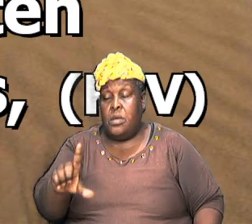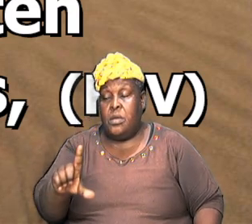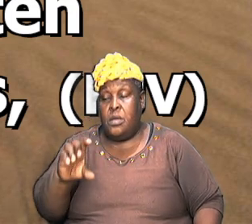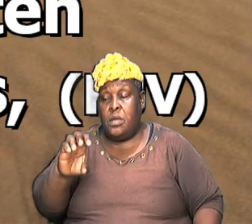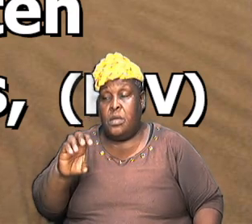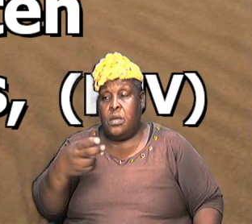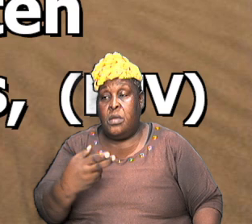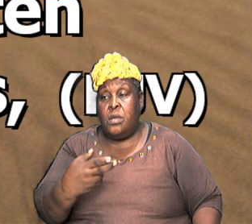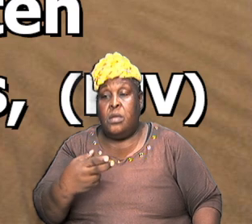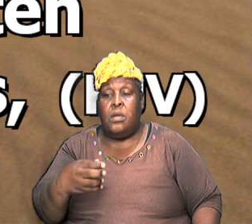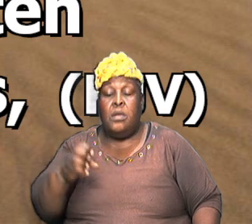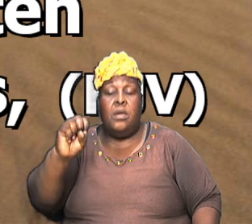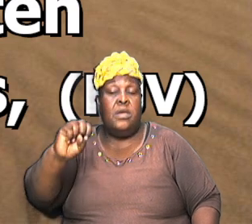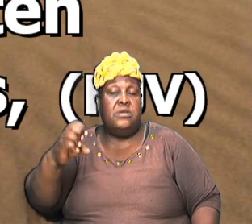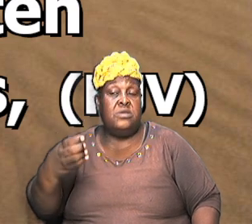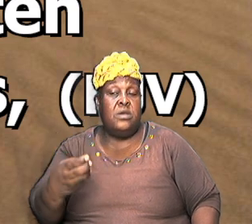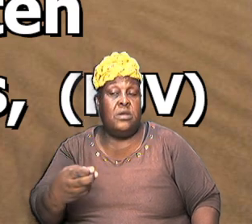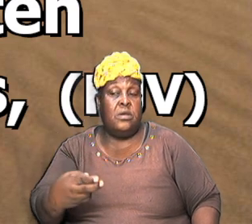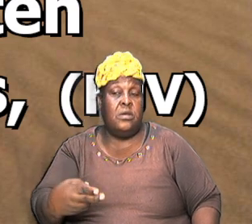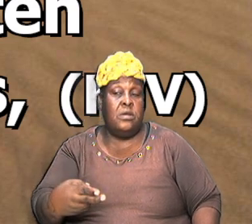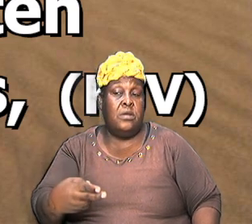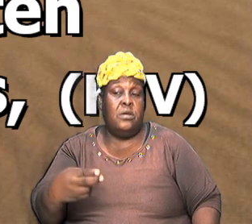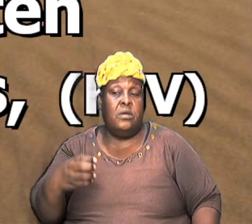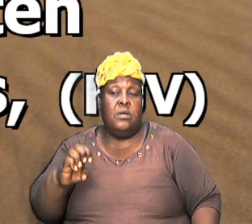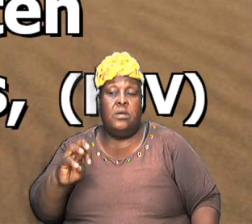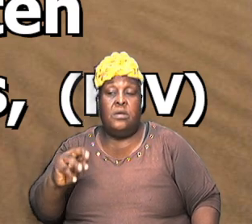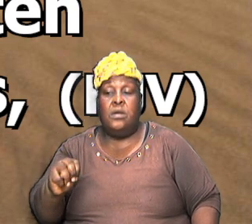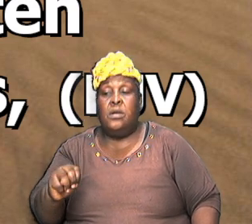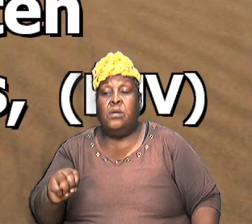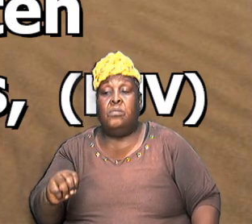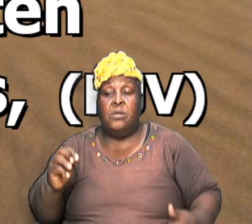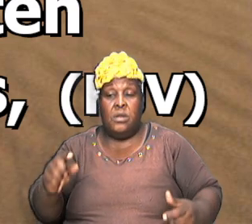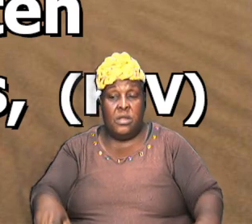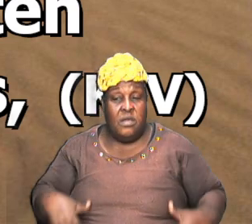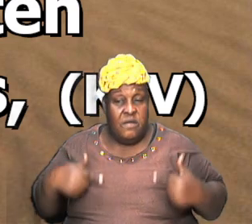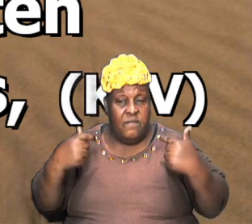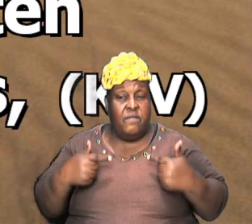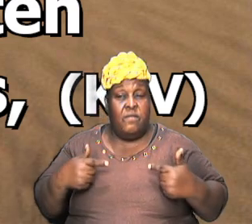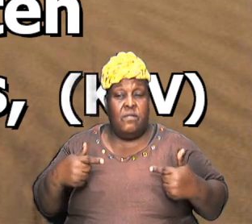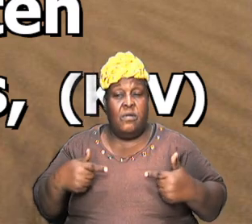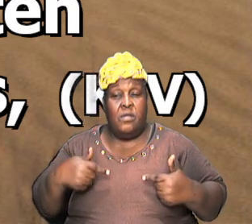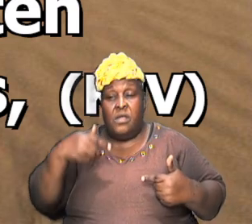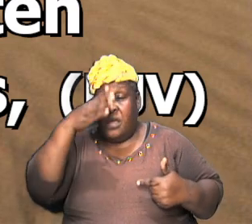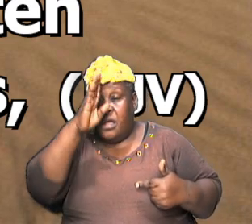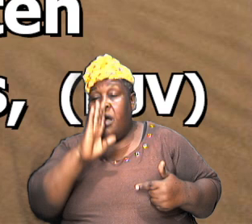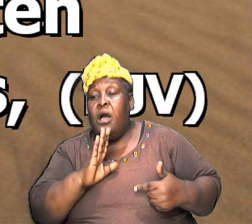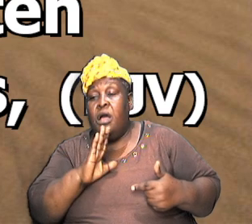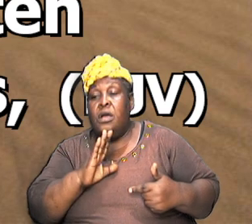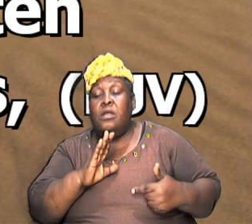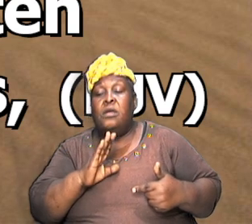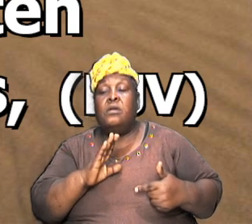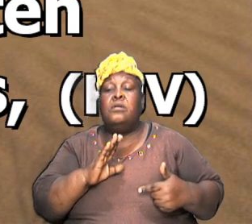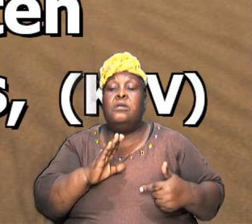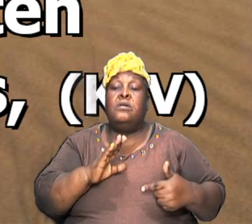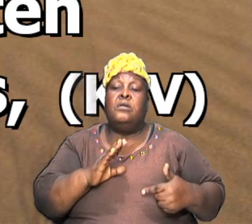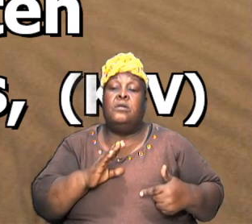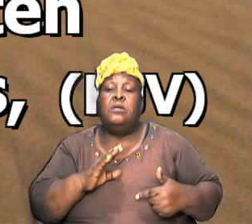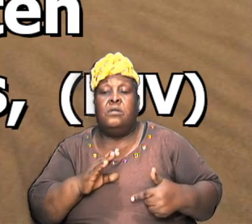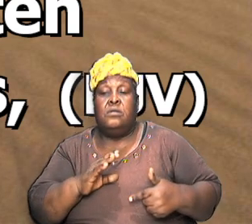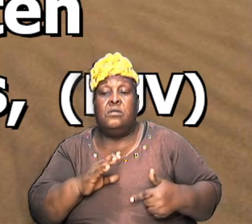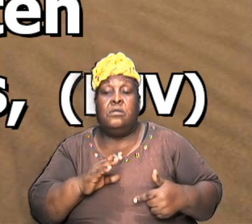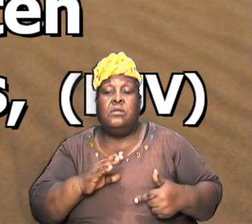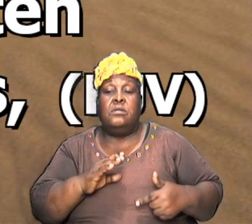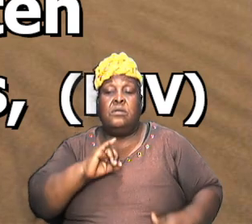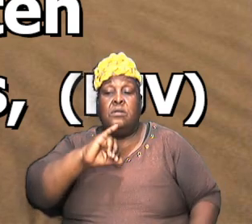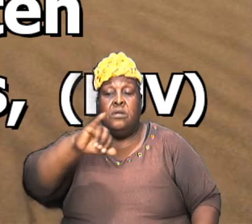Shem was around and Shem was the godly tribe because you understand Shem was around Japheth was